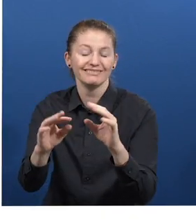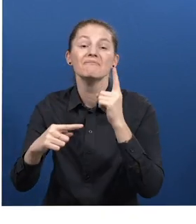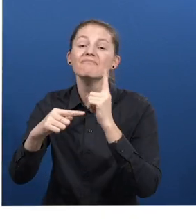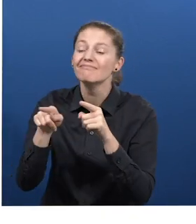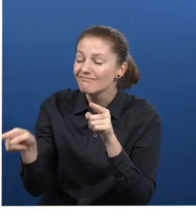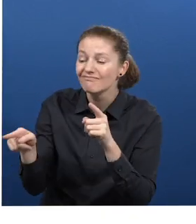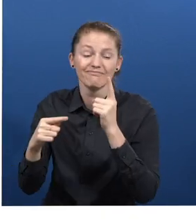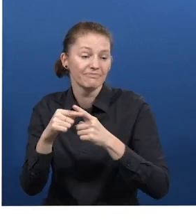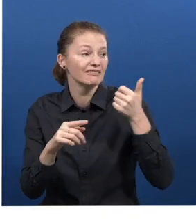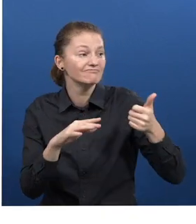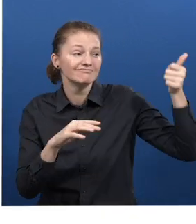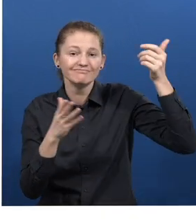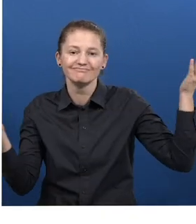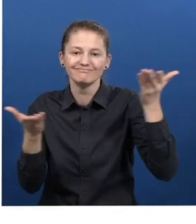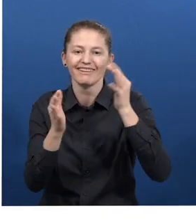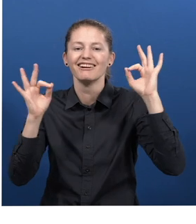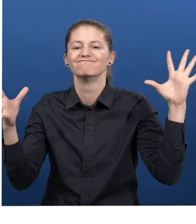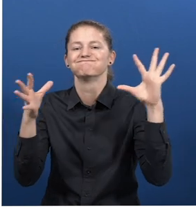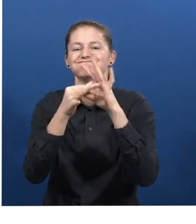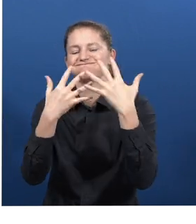What's next for Training for Work Program?